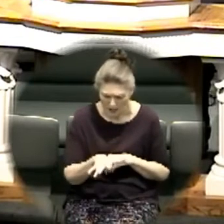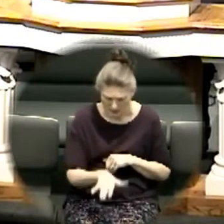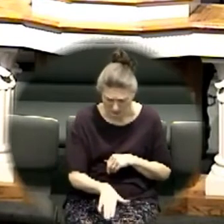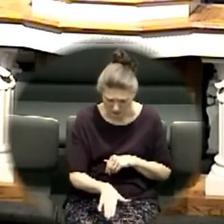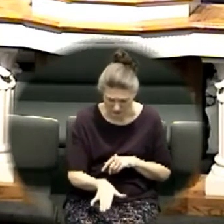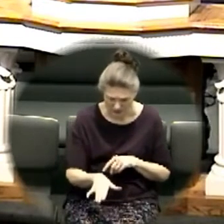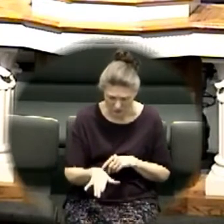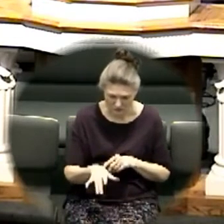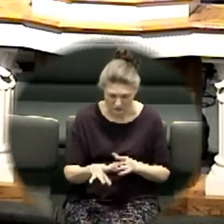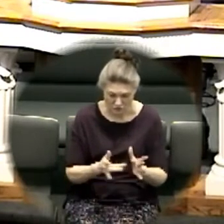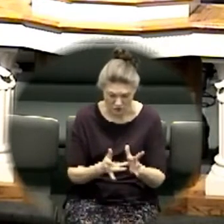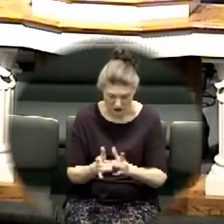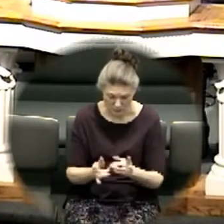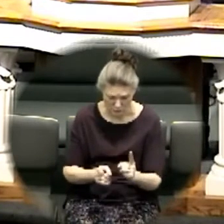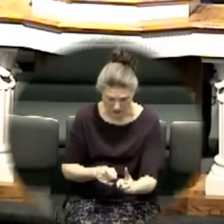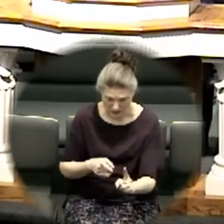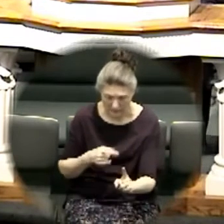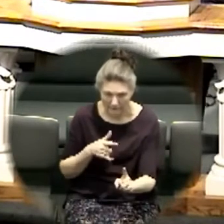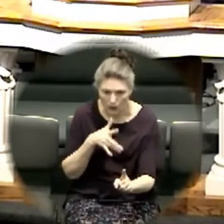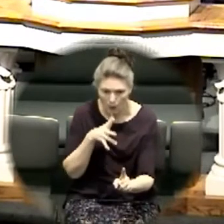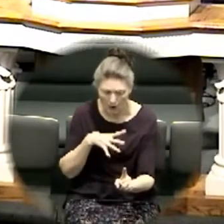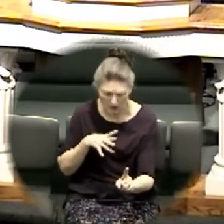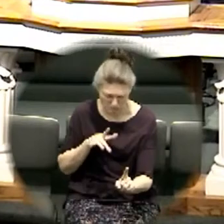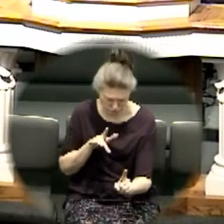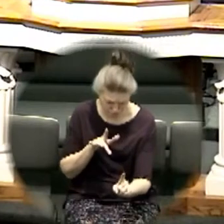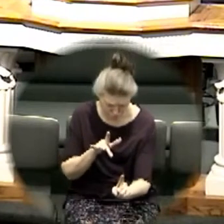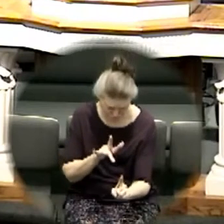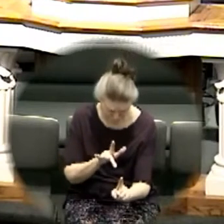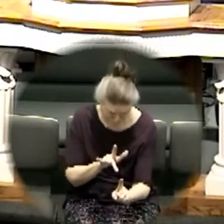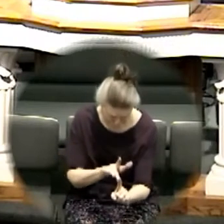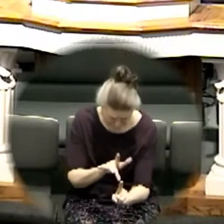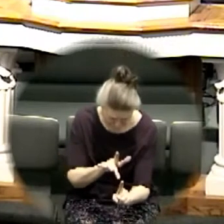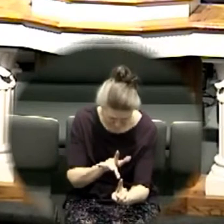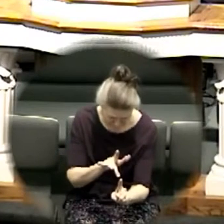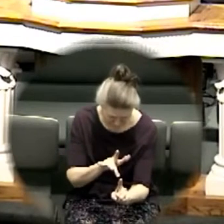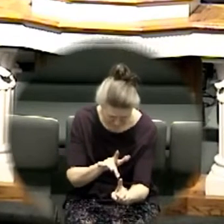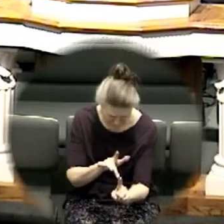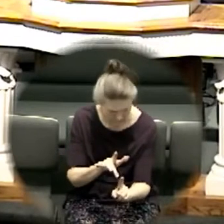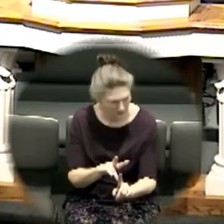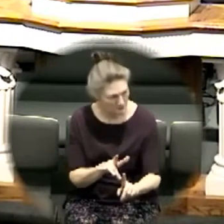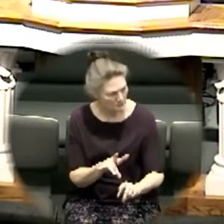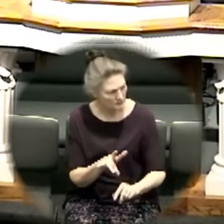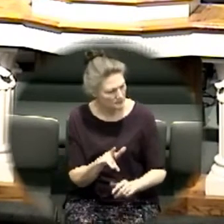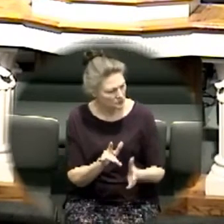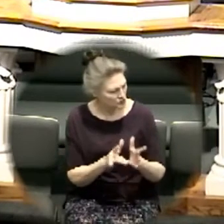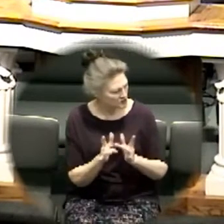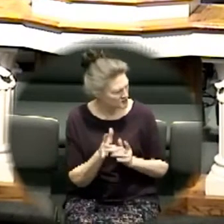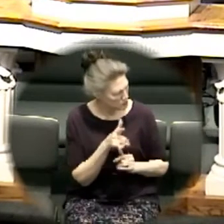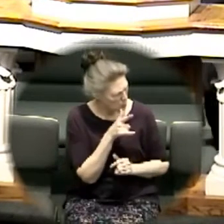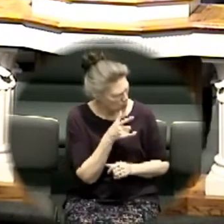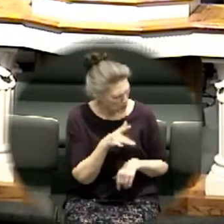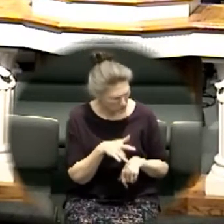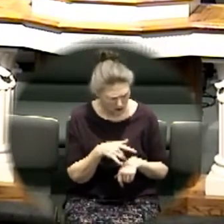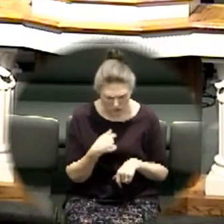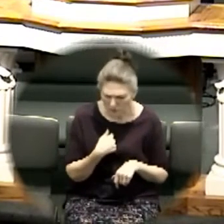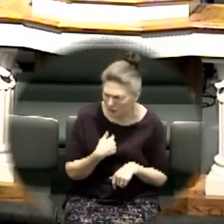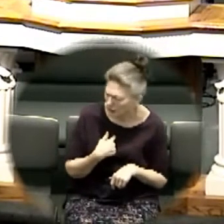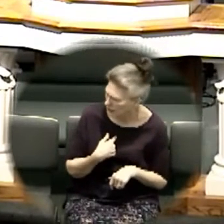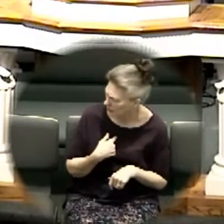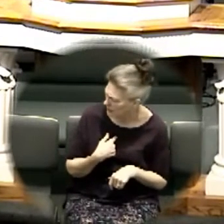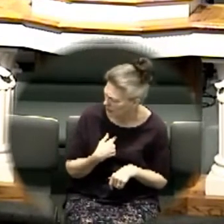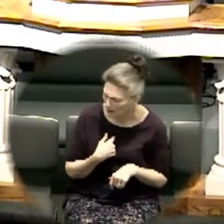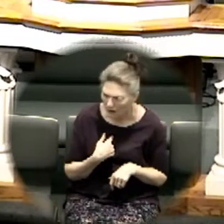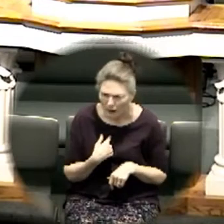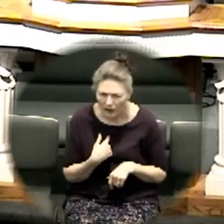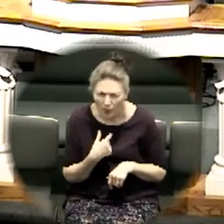Jesus said who touched me somebody took a step of faith right now I know she took a step of faith getting